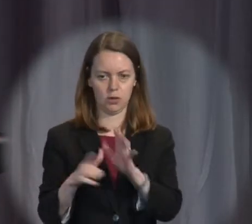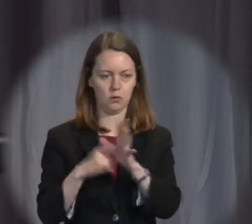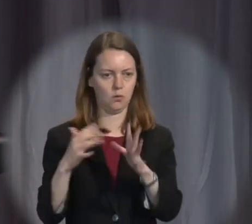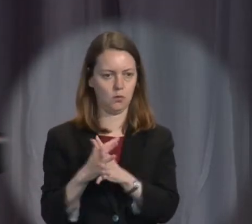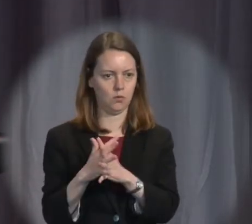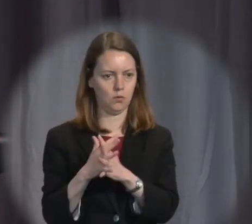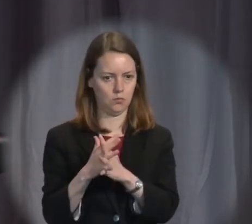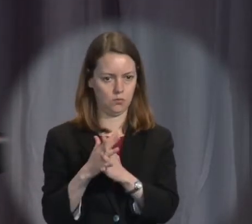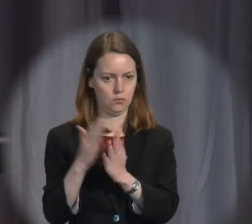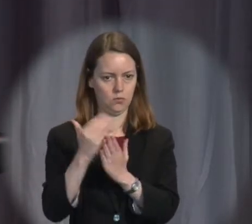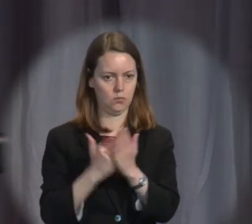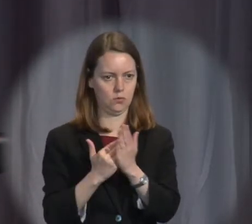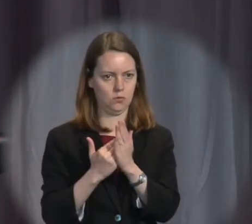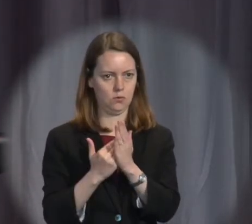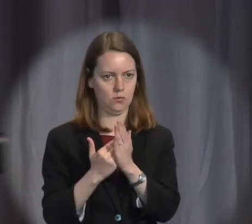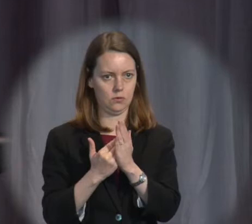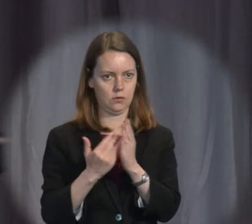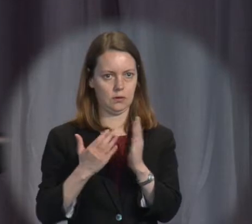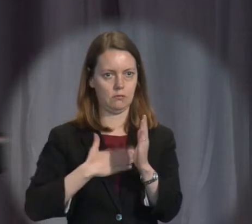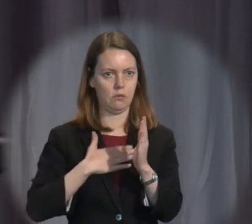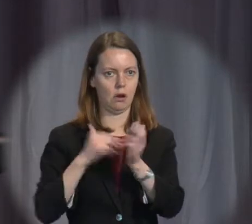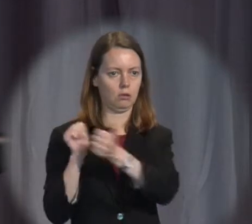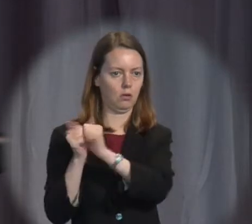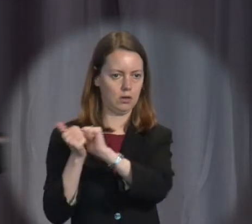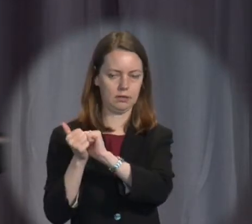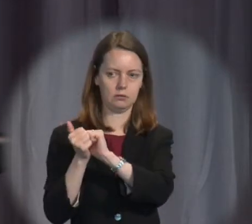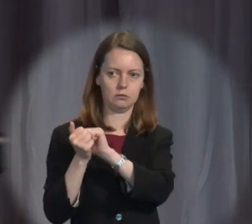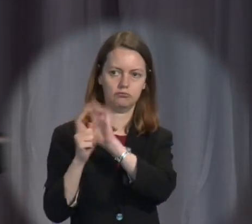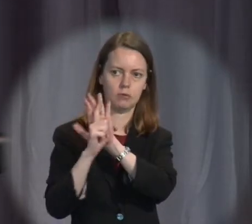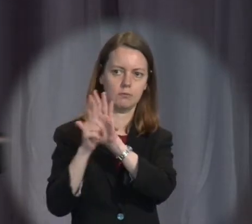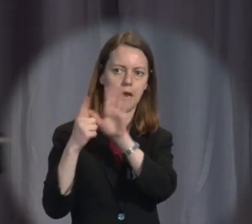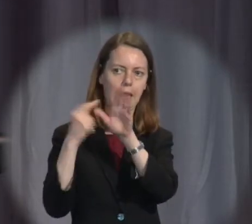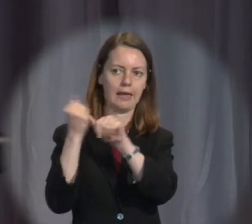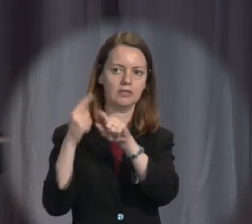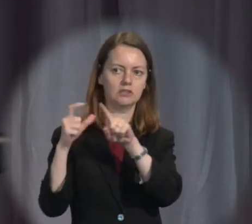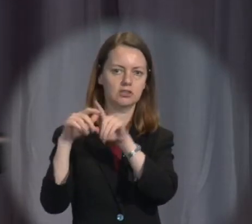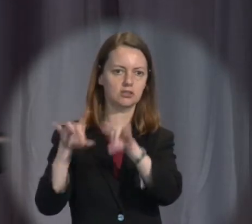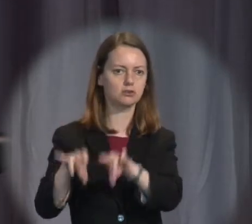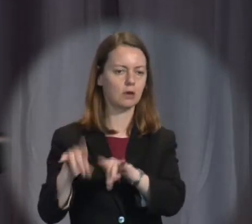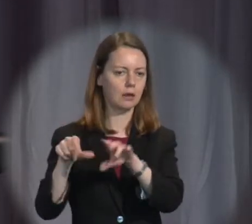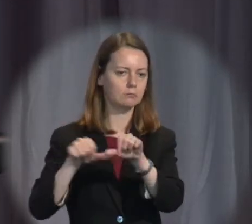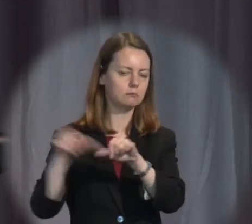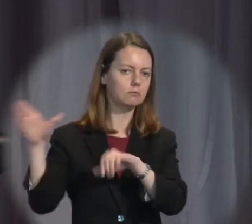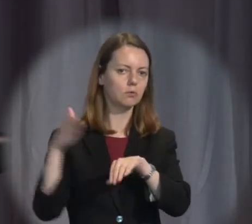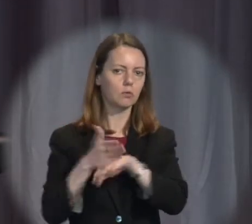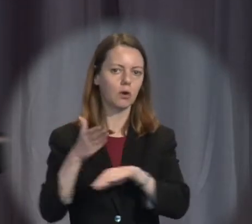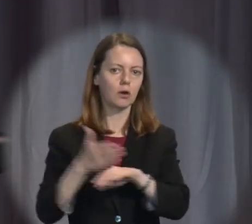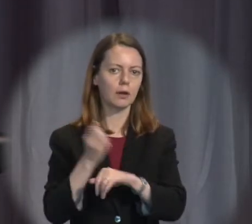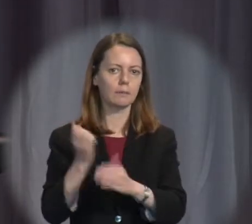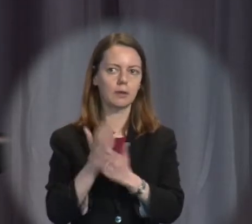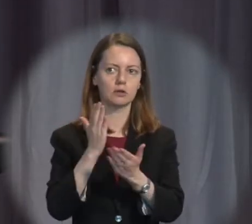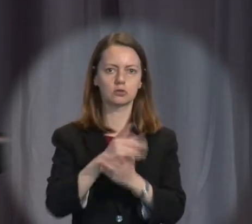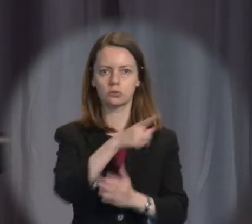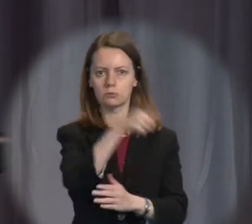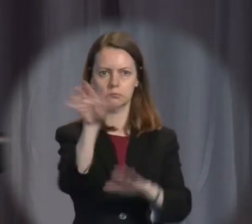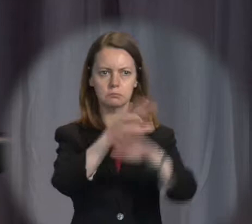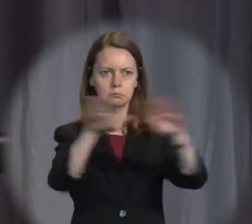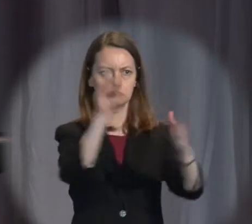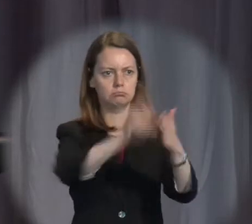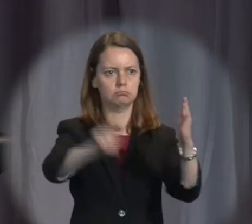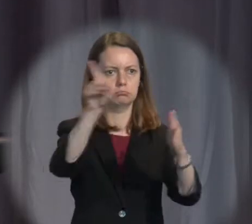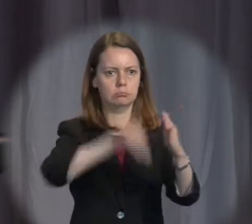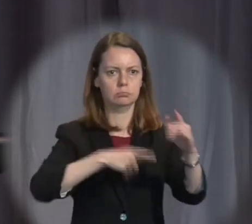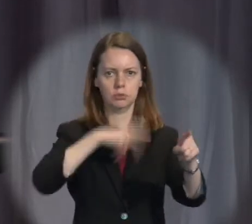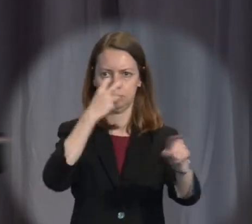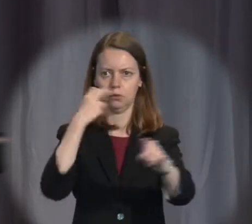represents the aged in Australia and has been doing an outstanding job in making the case for non-discriminatory, particularly non